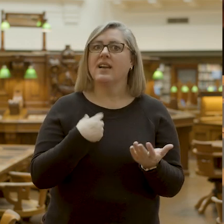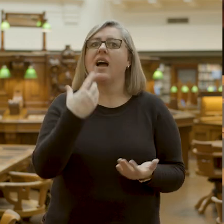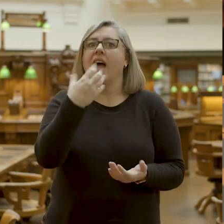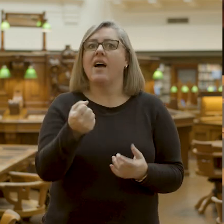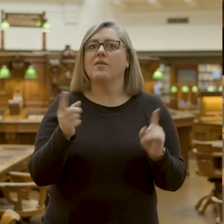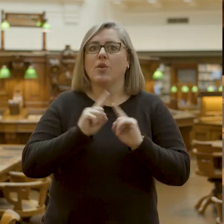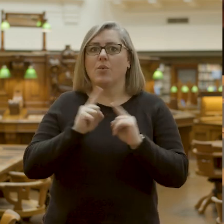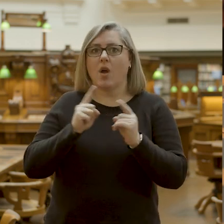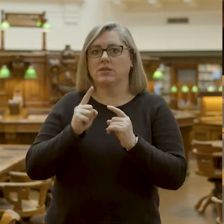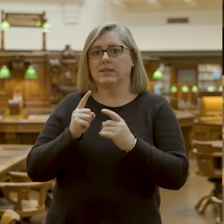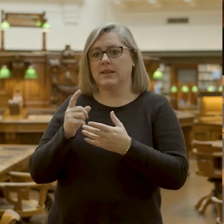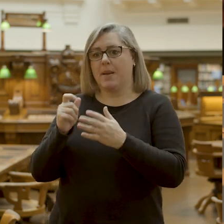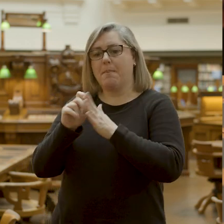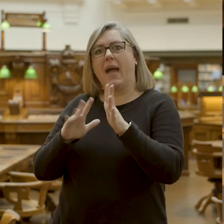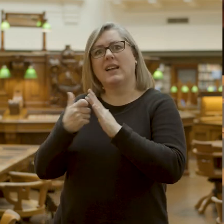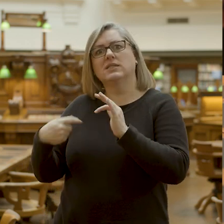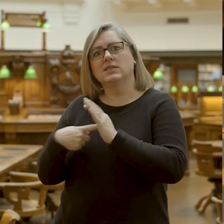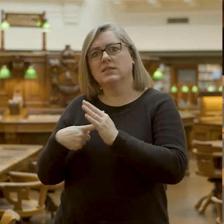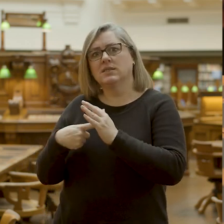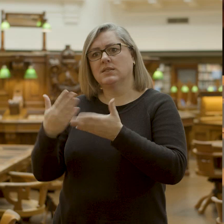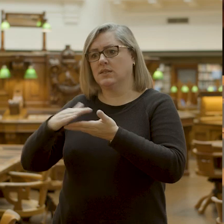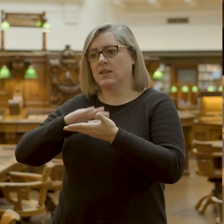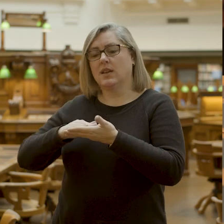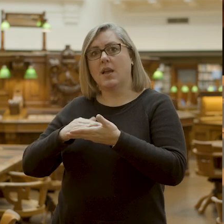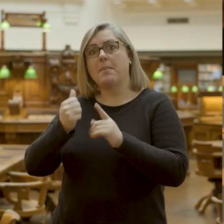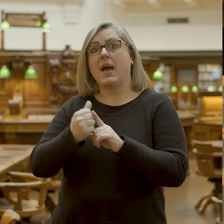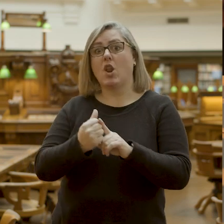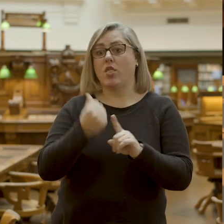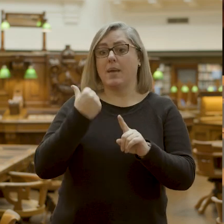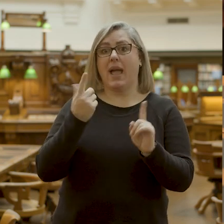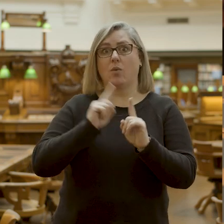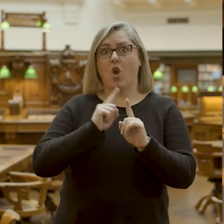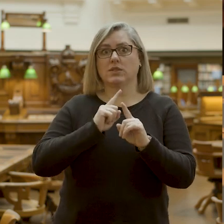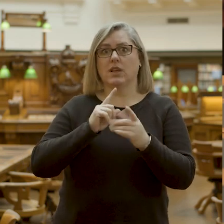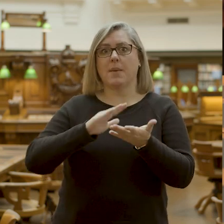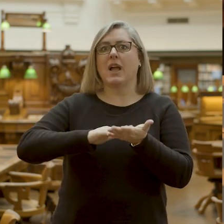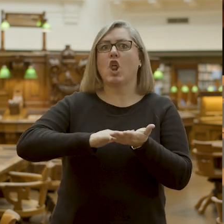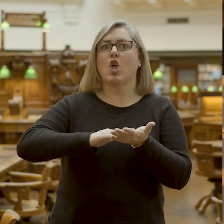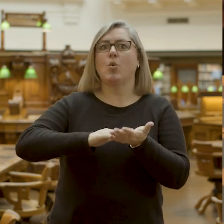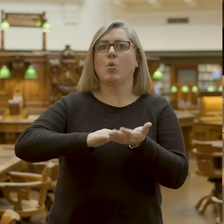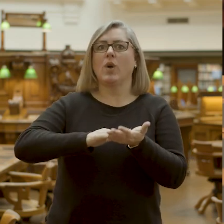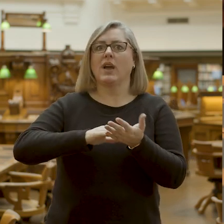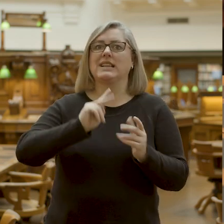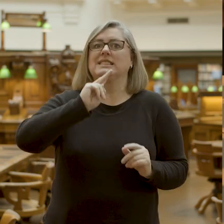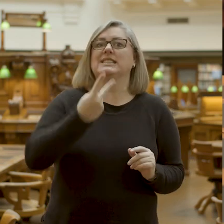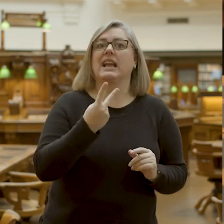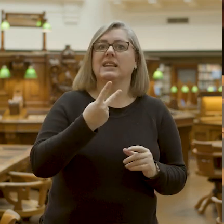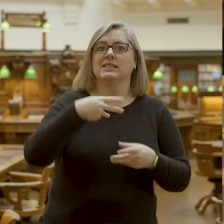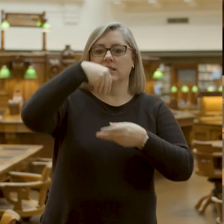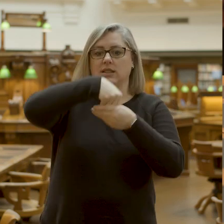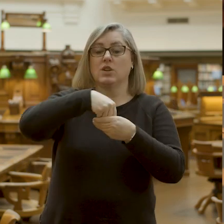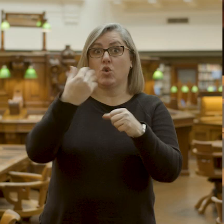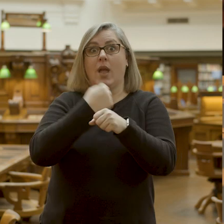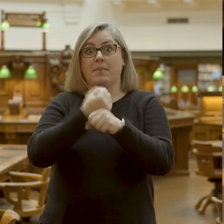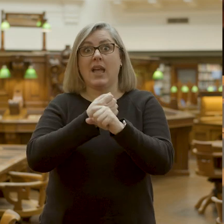my little packet, but on the back what I've done is glued a second little packet. So, you can make this